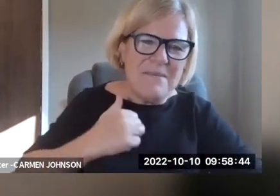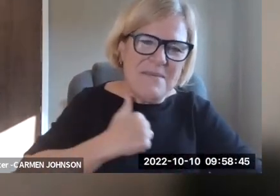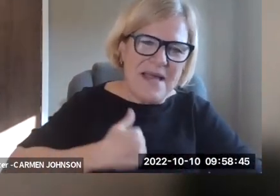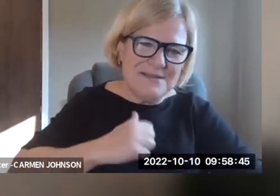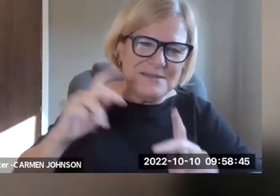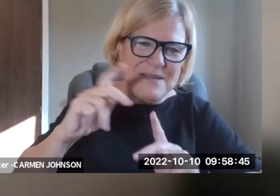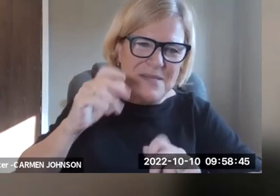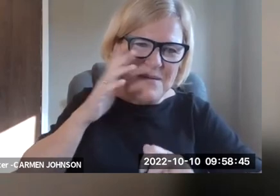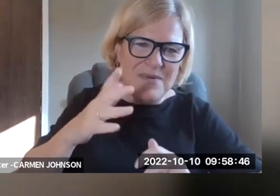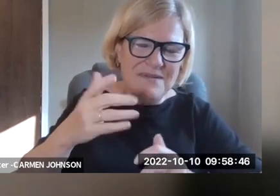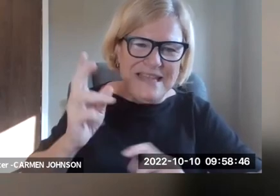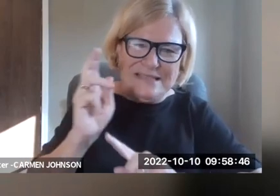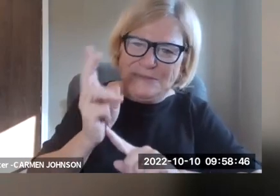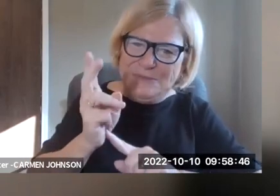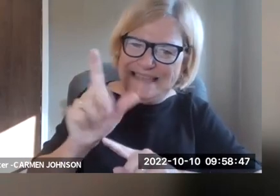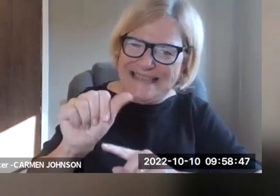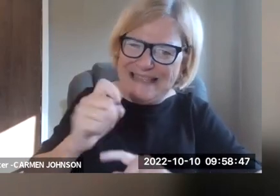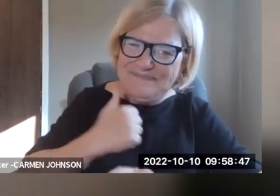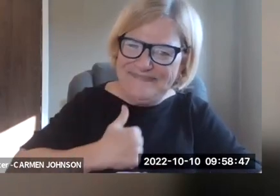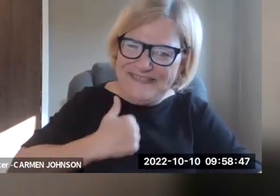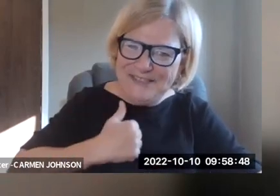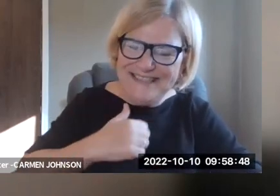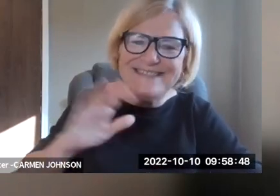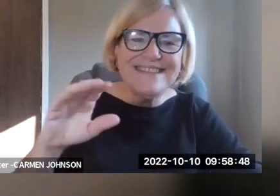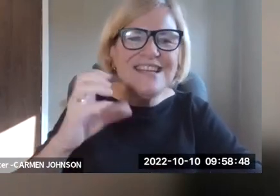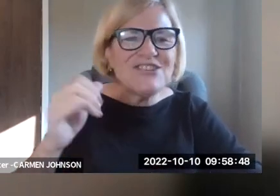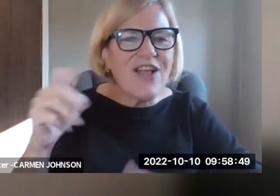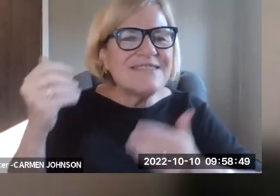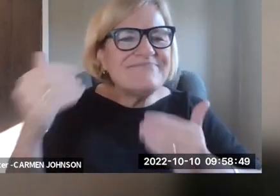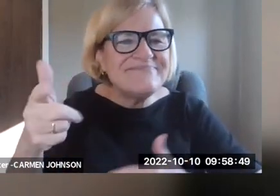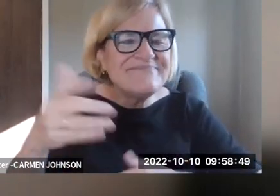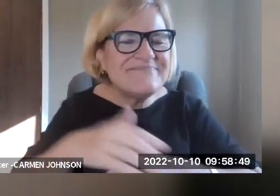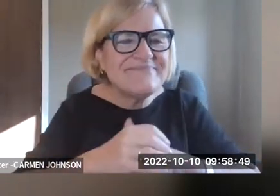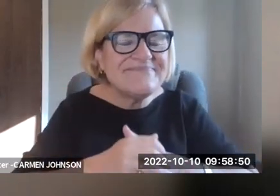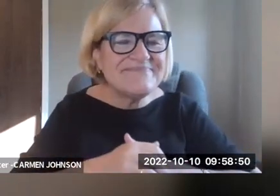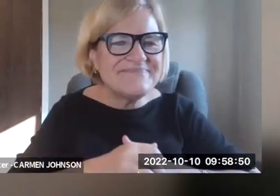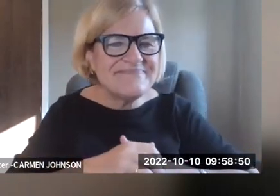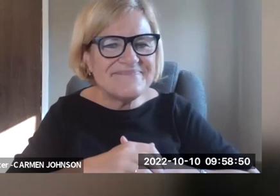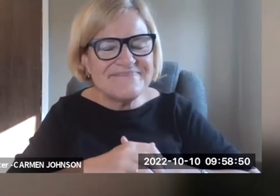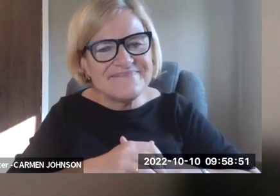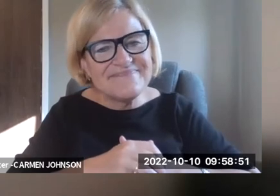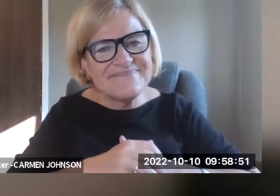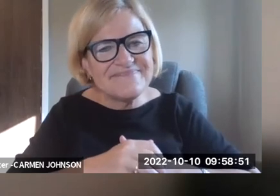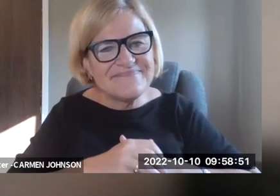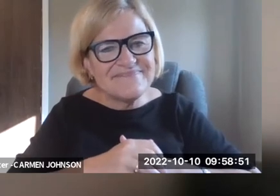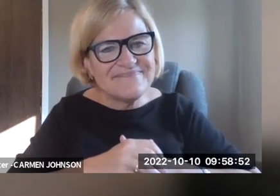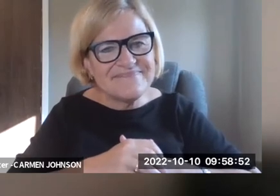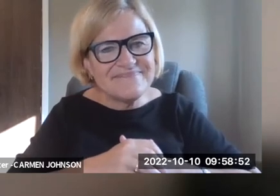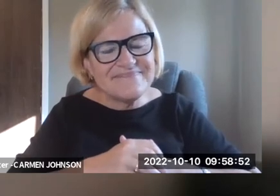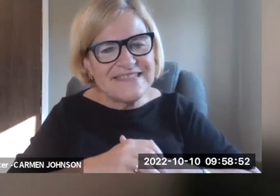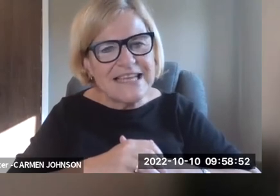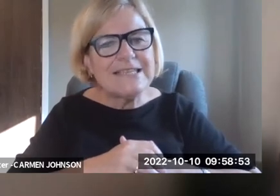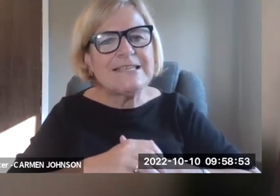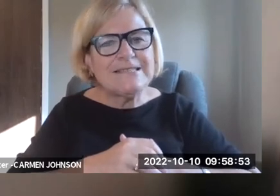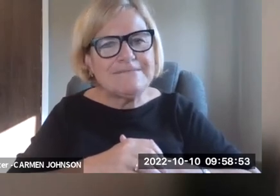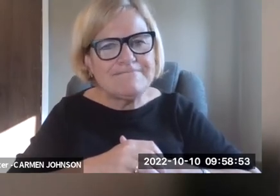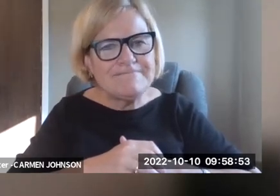I feel bad that I cut Charlie off. So let's give him the last, the last word before we really close out. And my apologies to people, we're going to end up being like two minutes late. Charlie, go ahead.